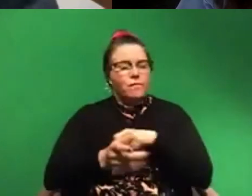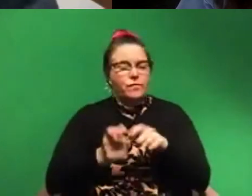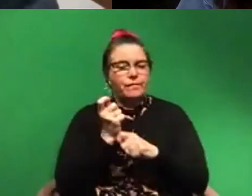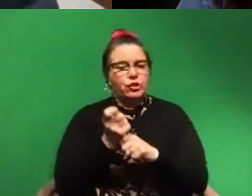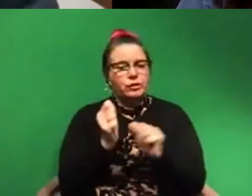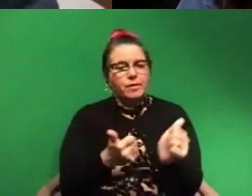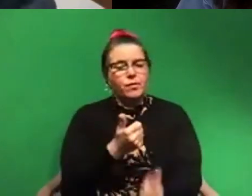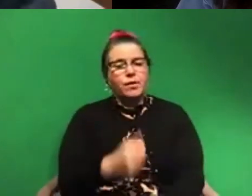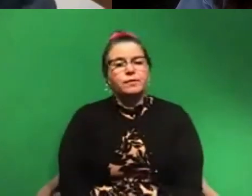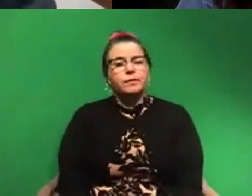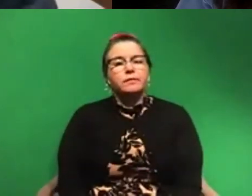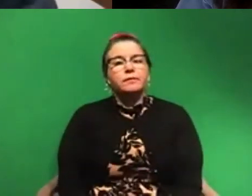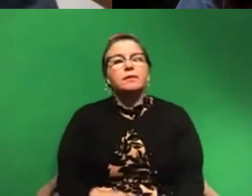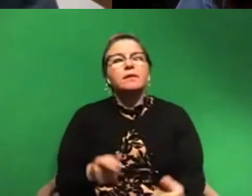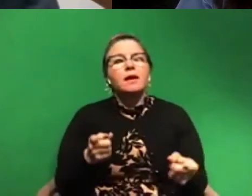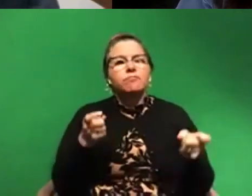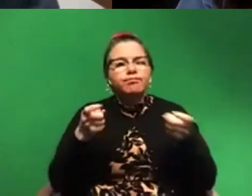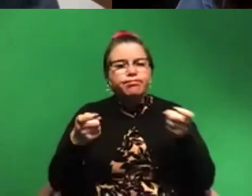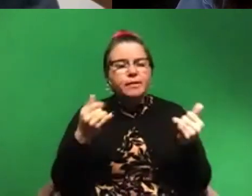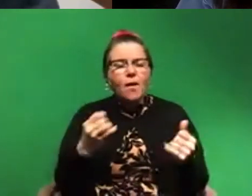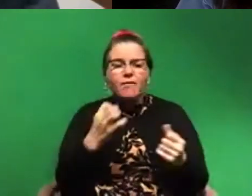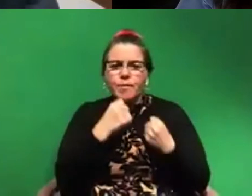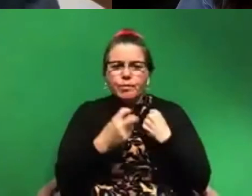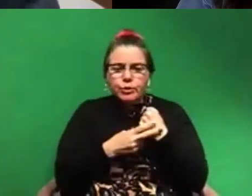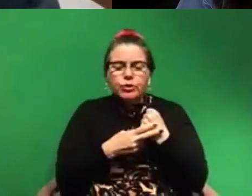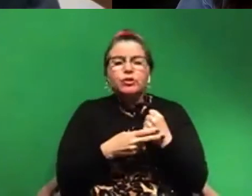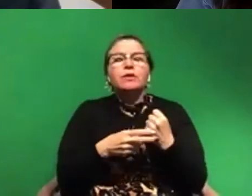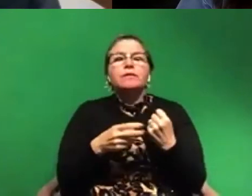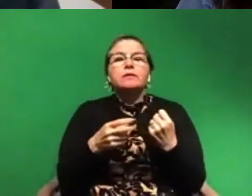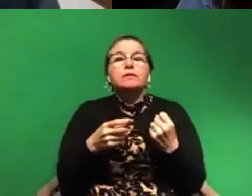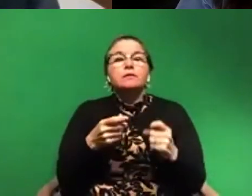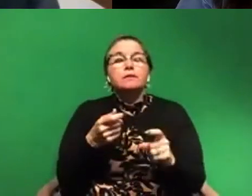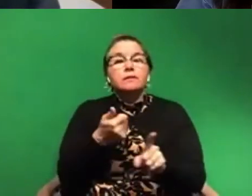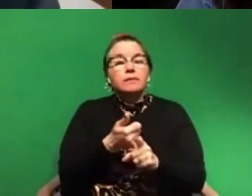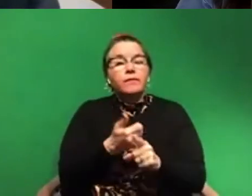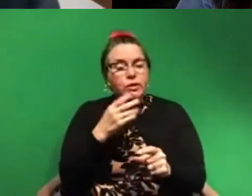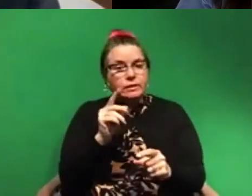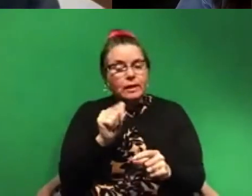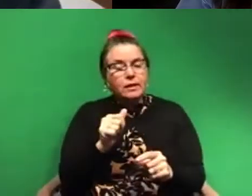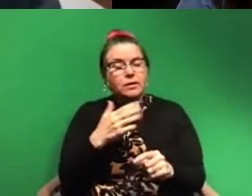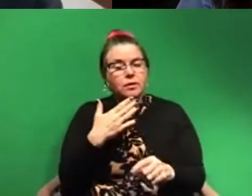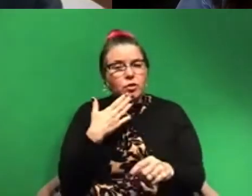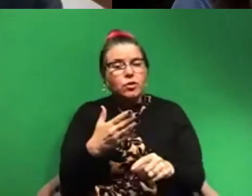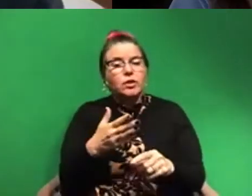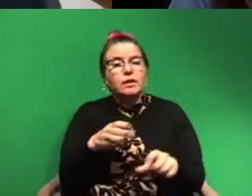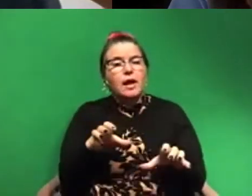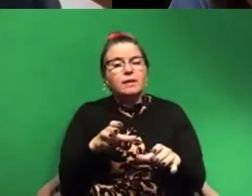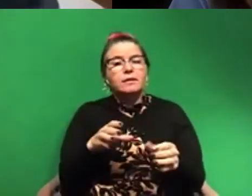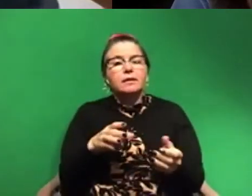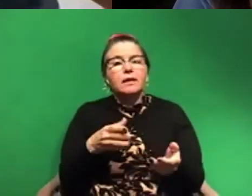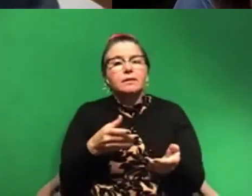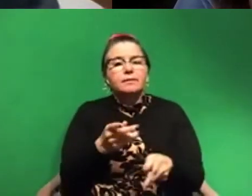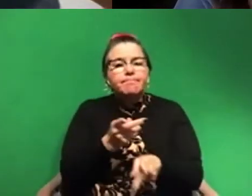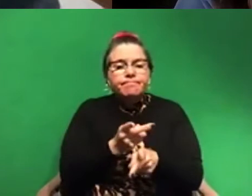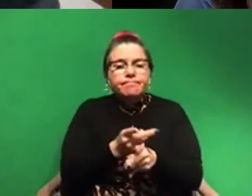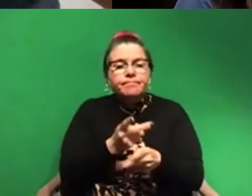regulated. We now have preserves that are turning out to be, and there's very good data for this really good at acting as nurseries for fish to,